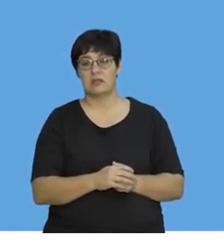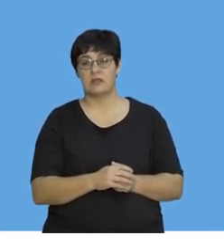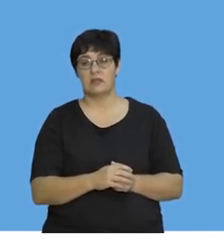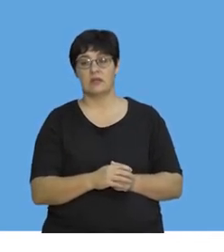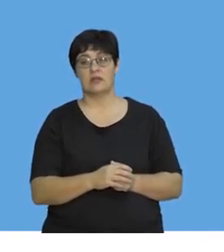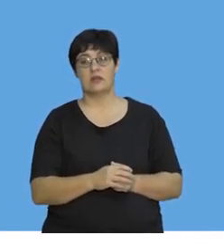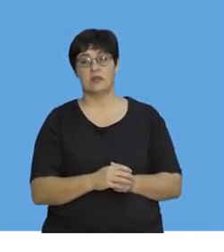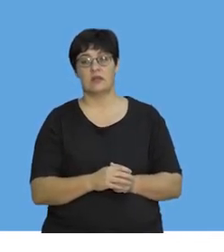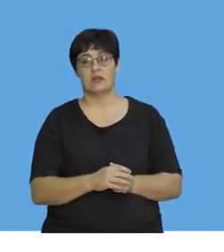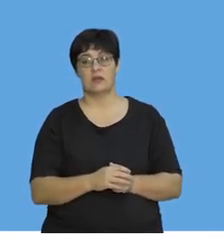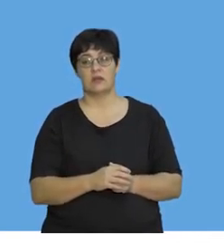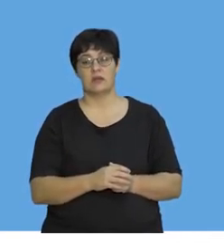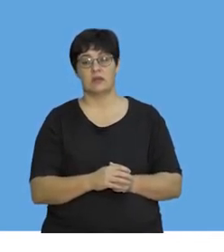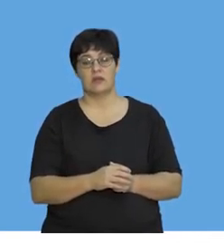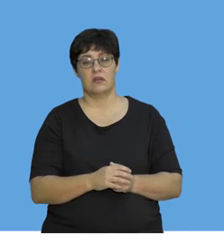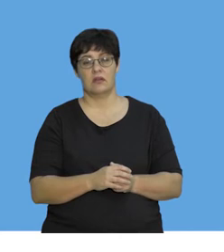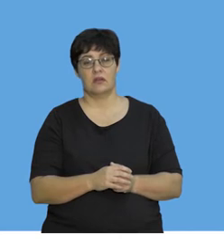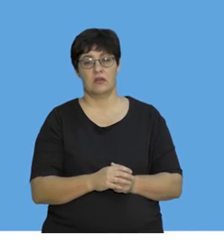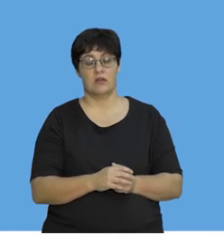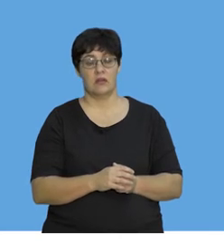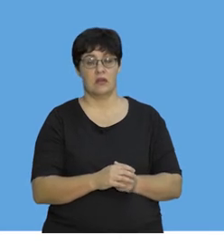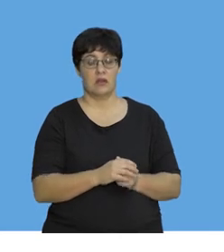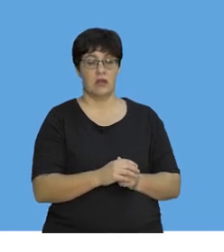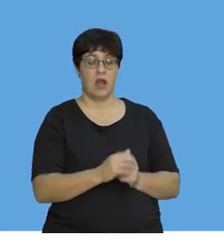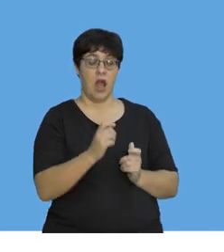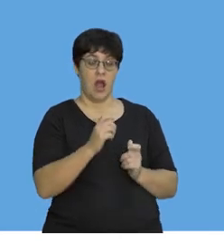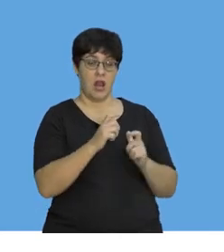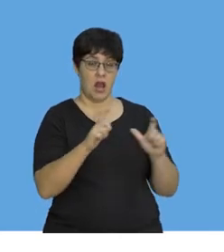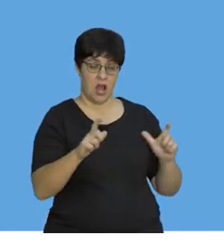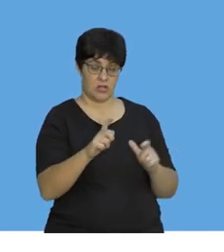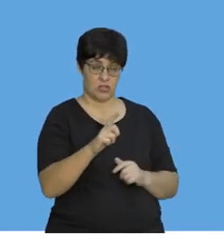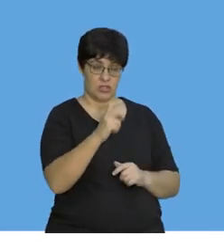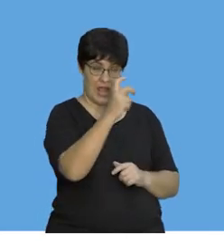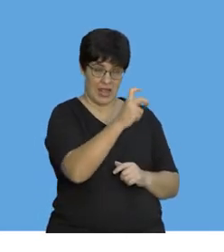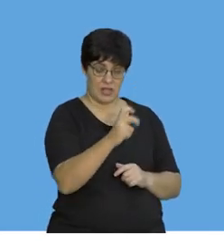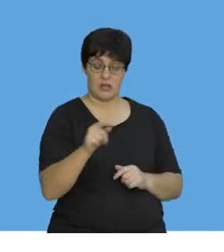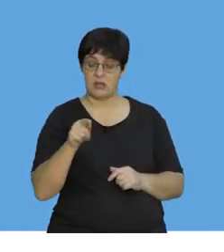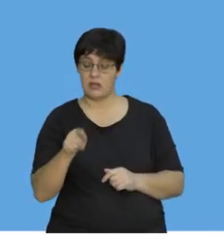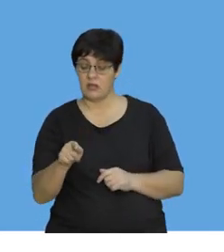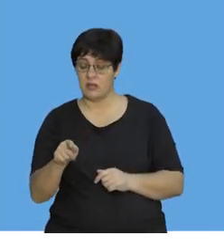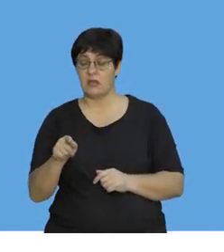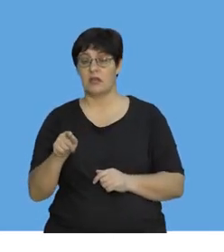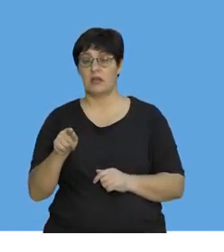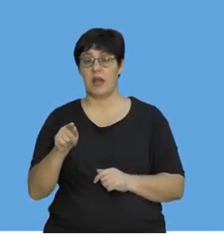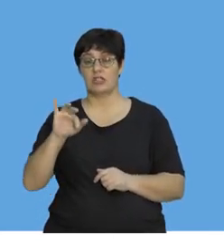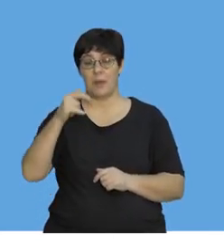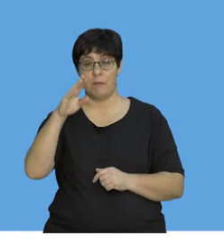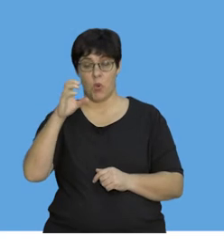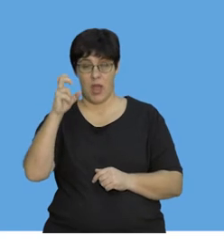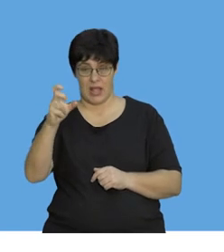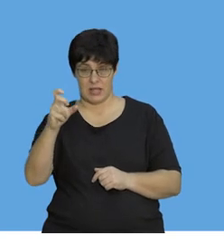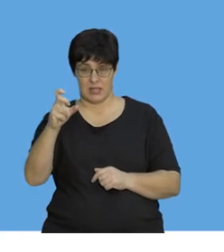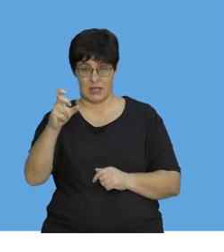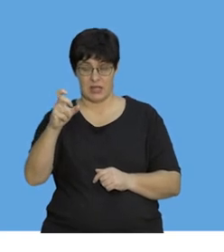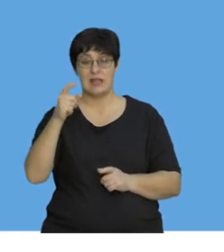the large egg and the jumbo egg, when it's dropped from five and a half meters,